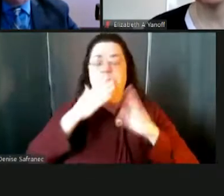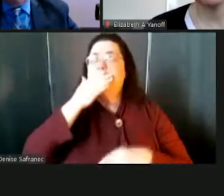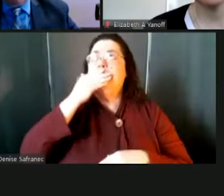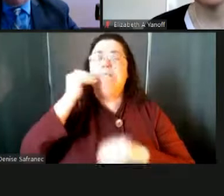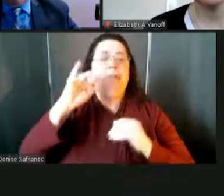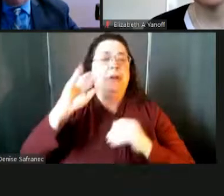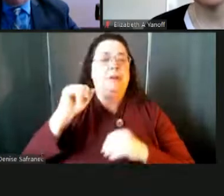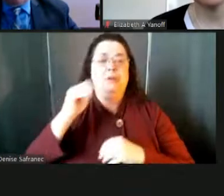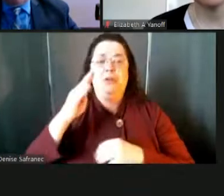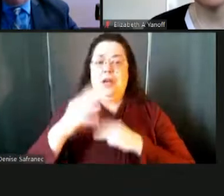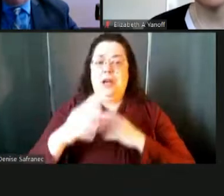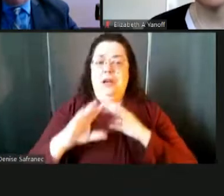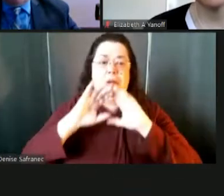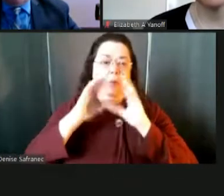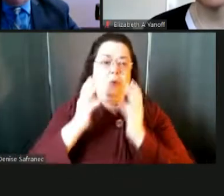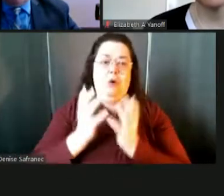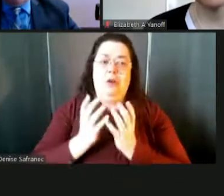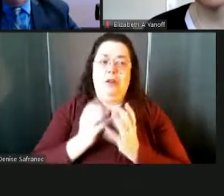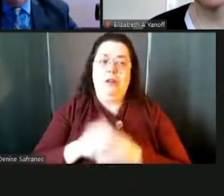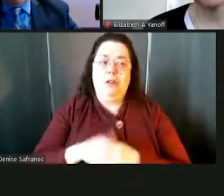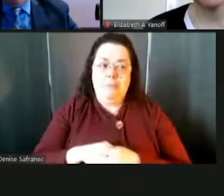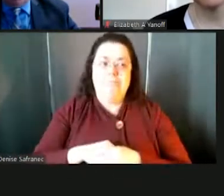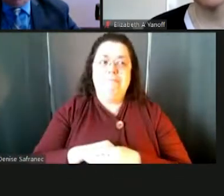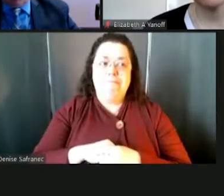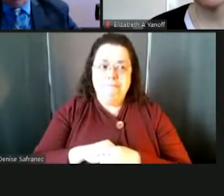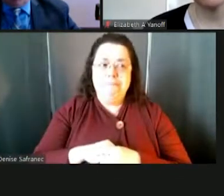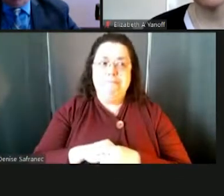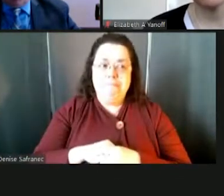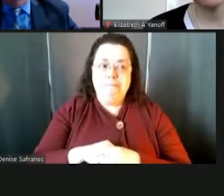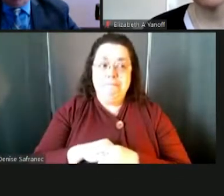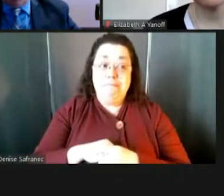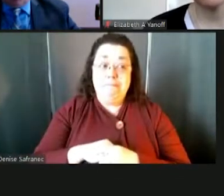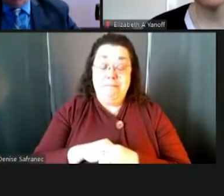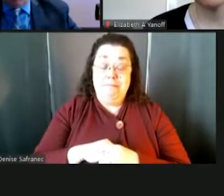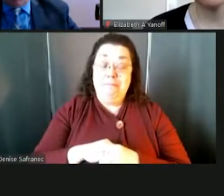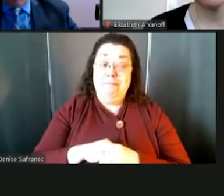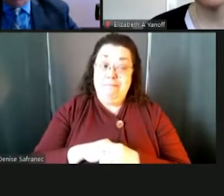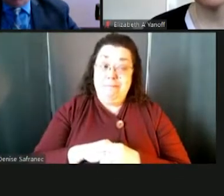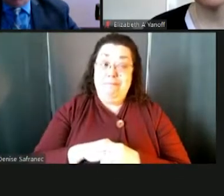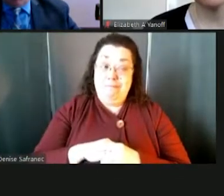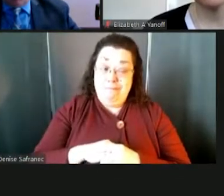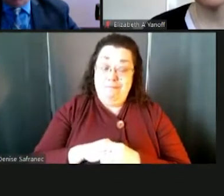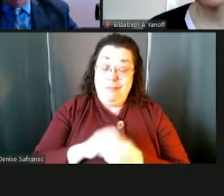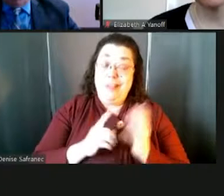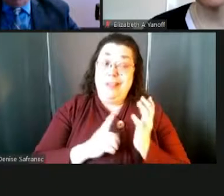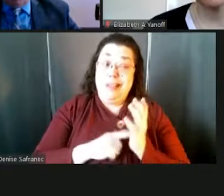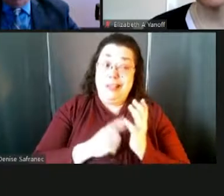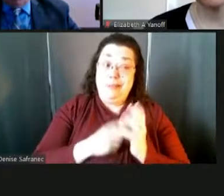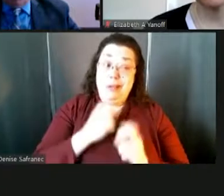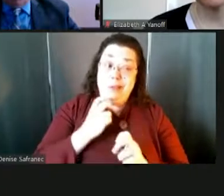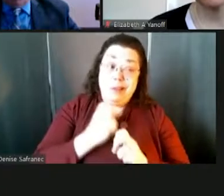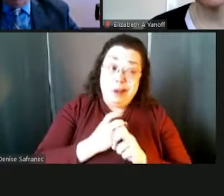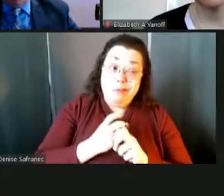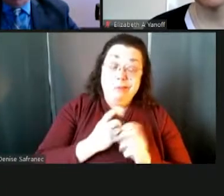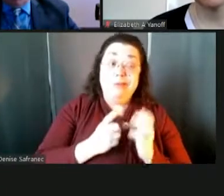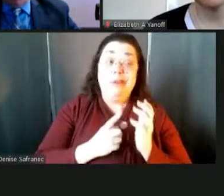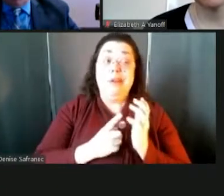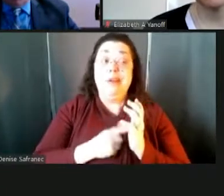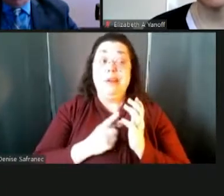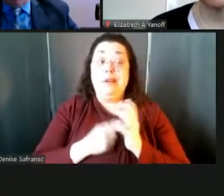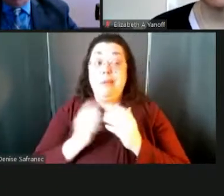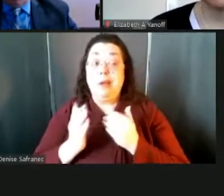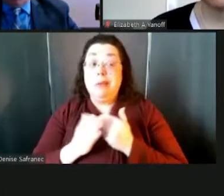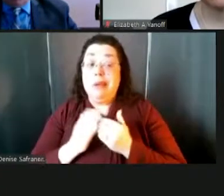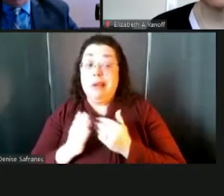Um, you know, there are difficult days and difficult times. Um, but when you make that